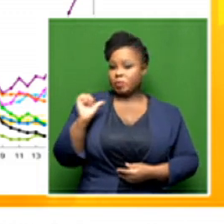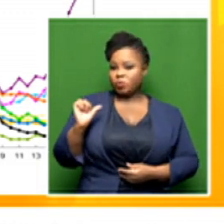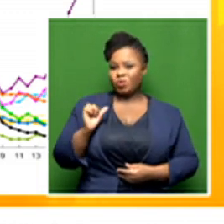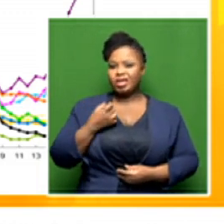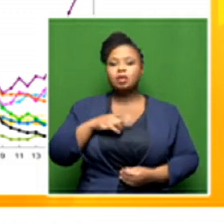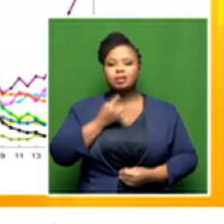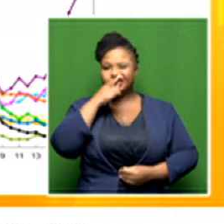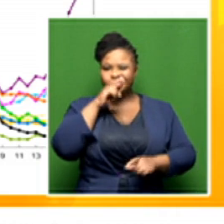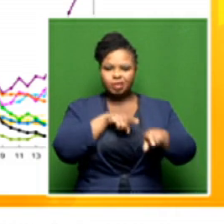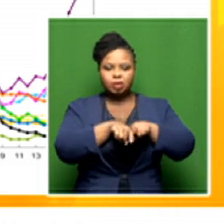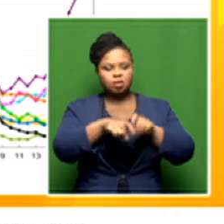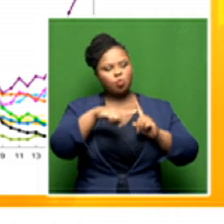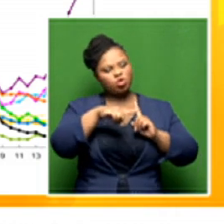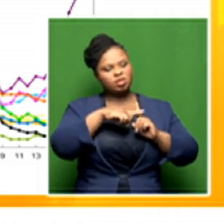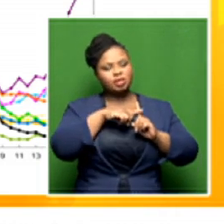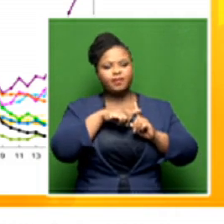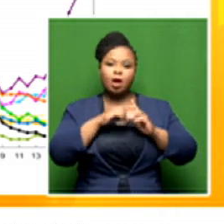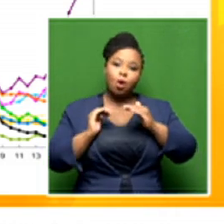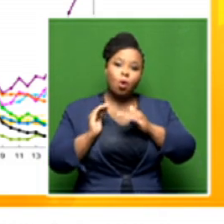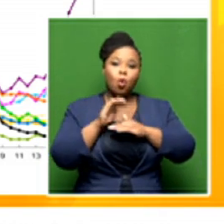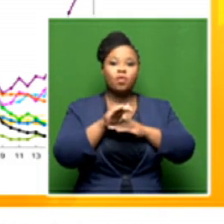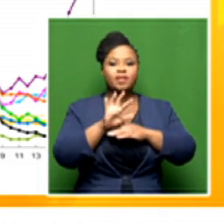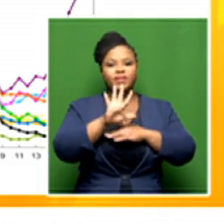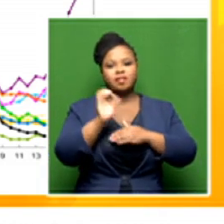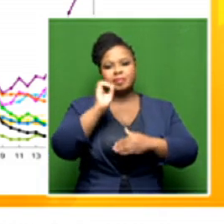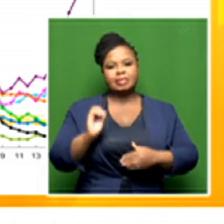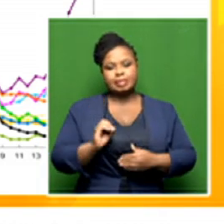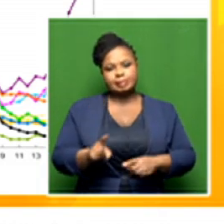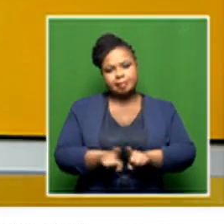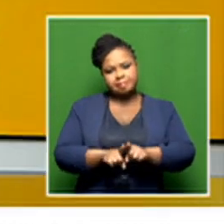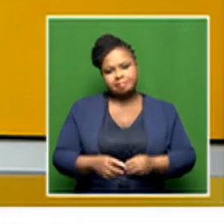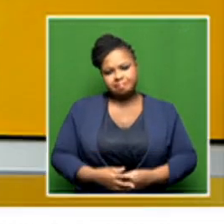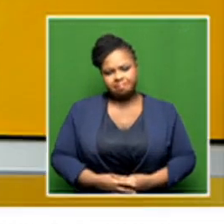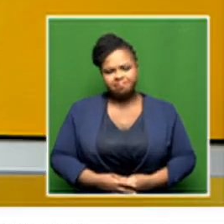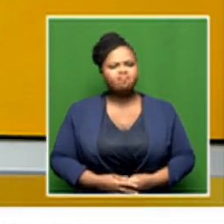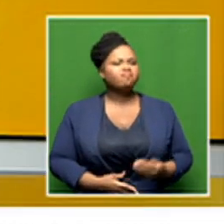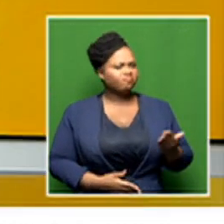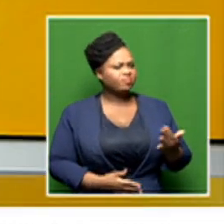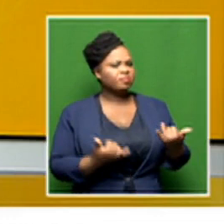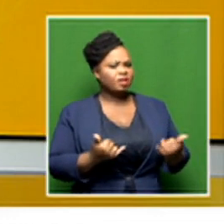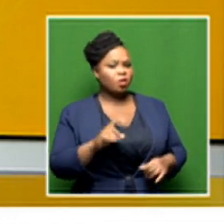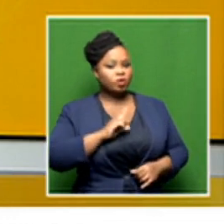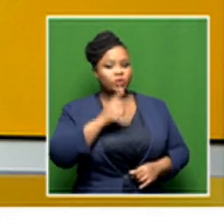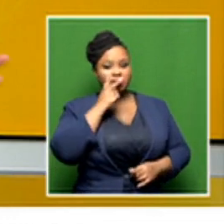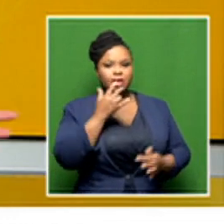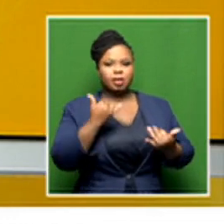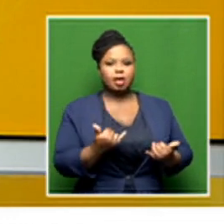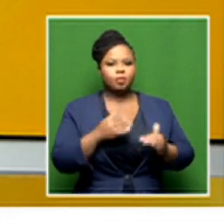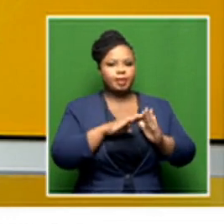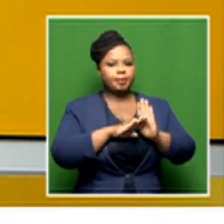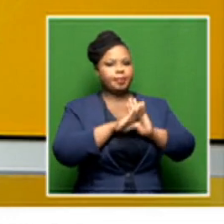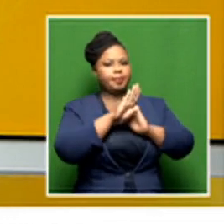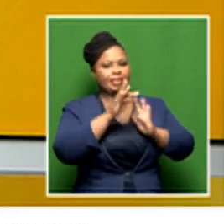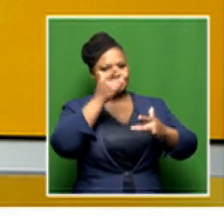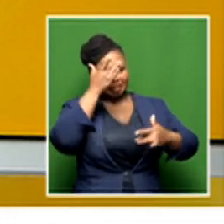test positivity rate has drifted above the 5% level too. All right. As you always point out now, the infections go up, then the